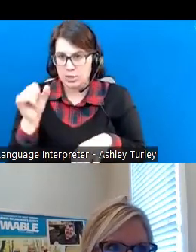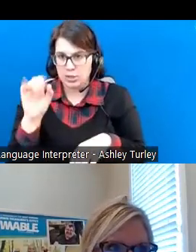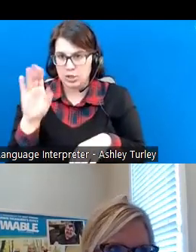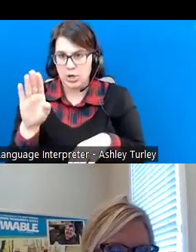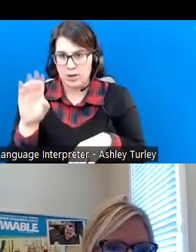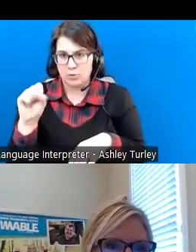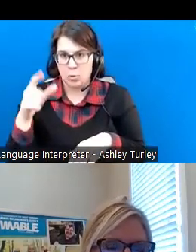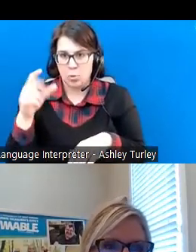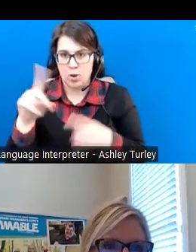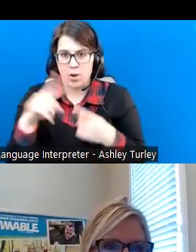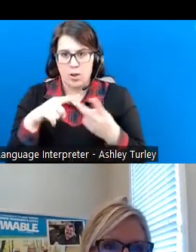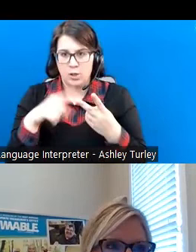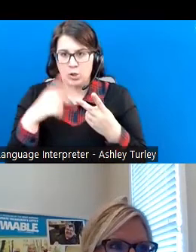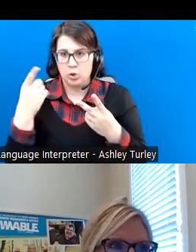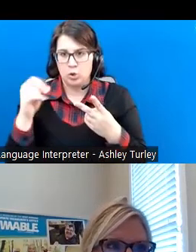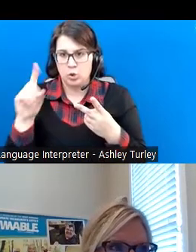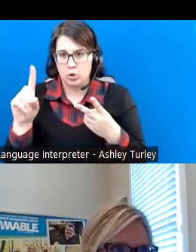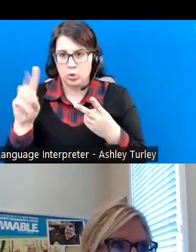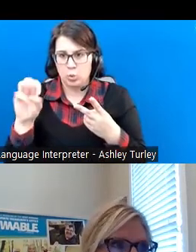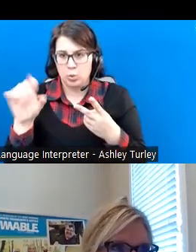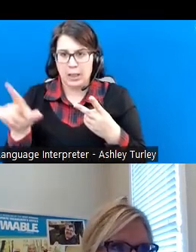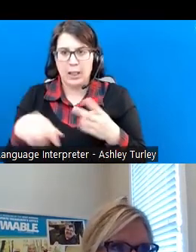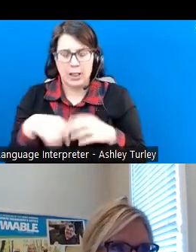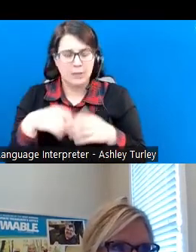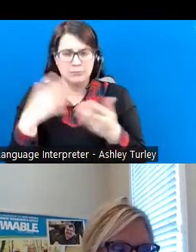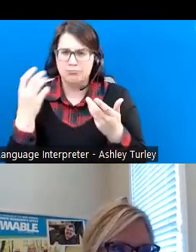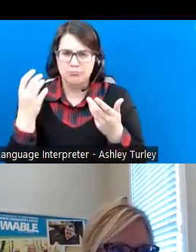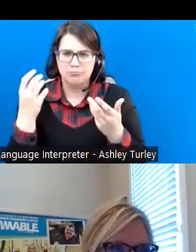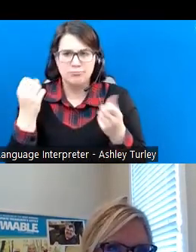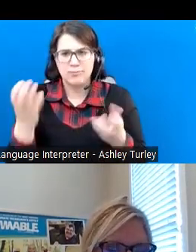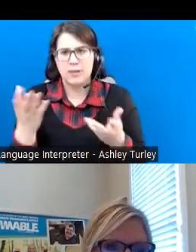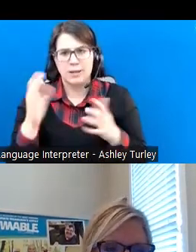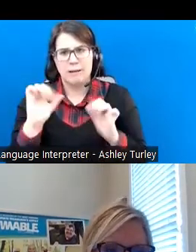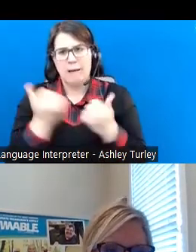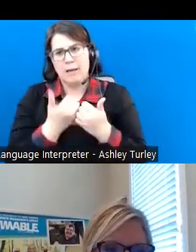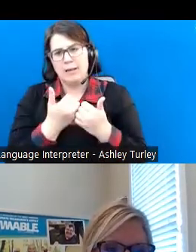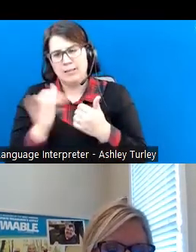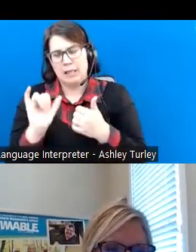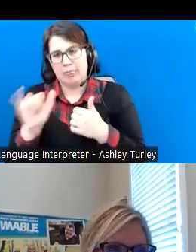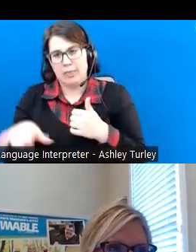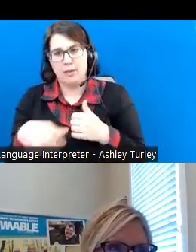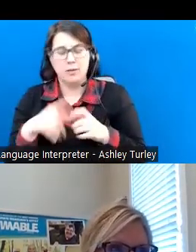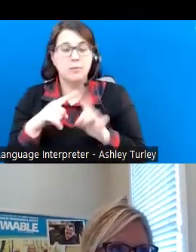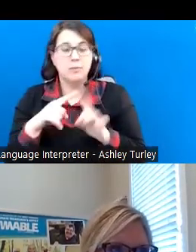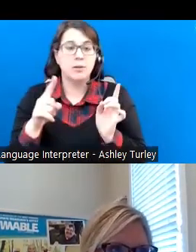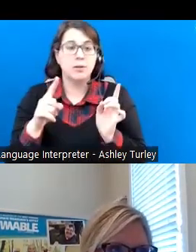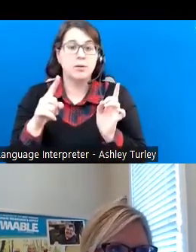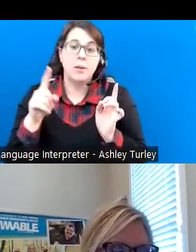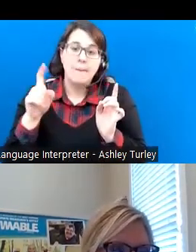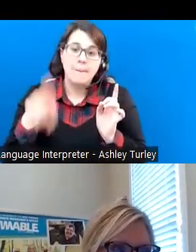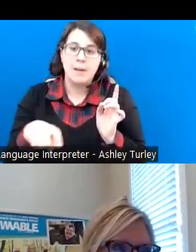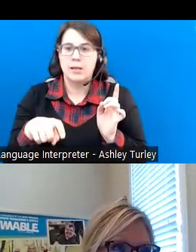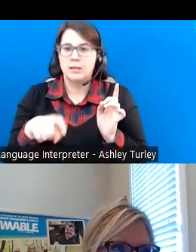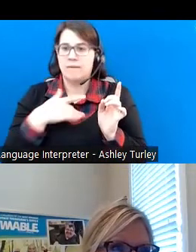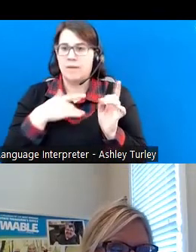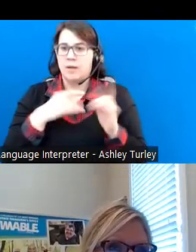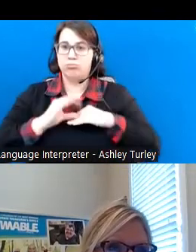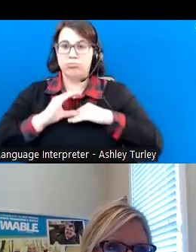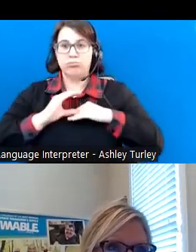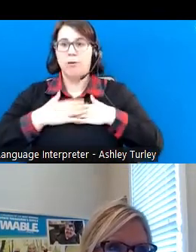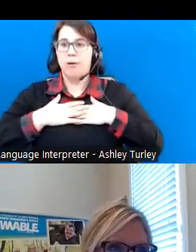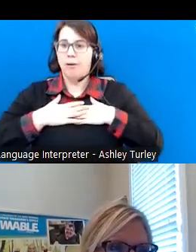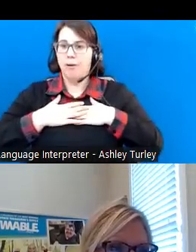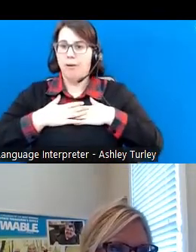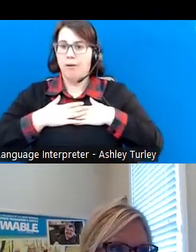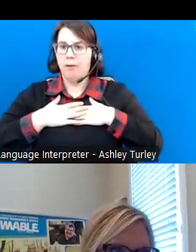another one with Goodwill, and, of course, there's a lot of agencies like that. But it just has to be so rewarding to see the end picture and